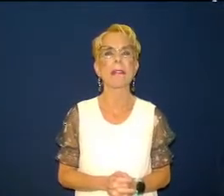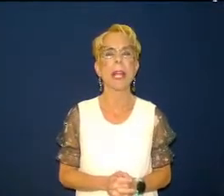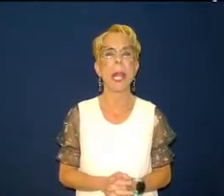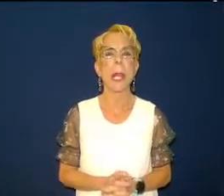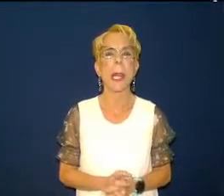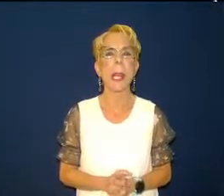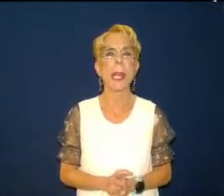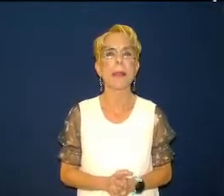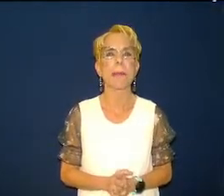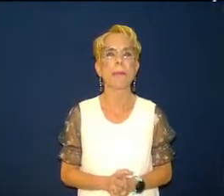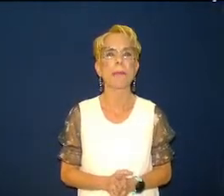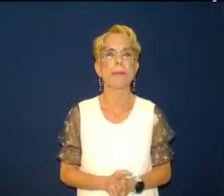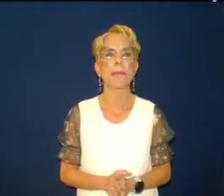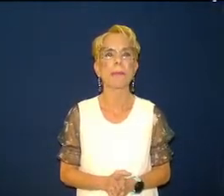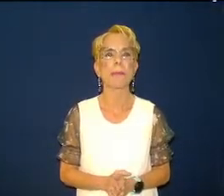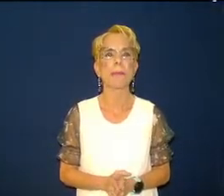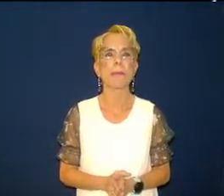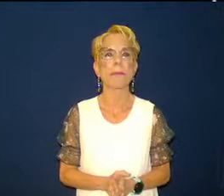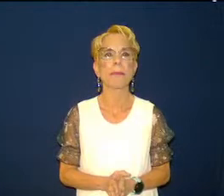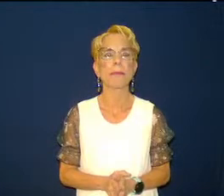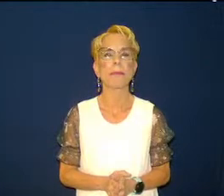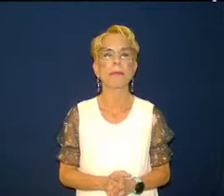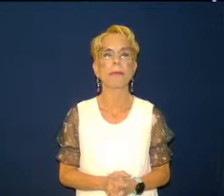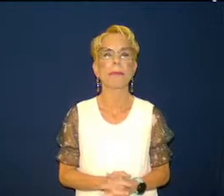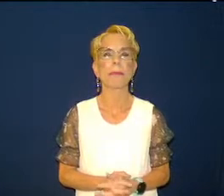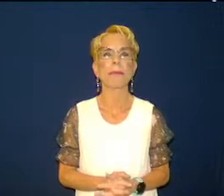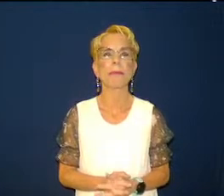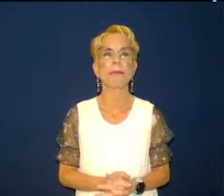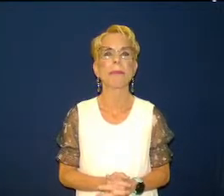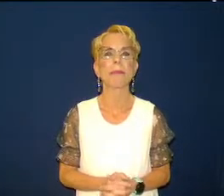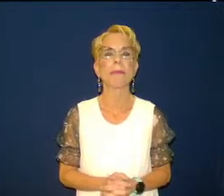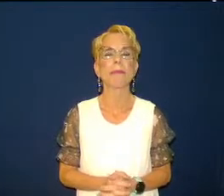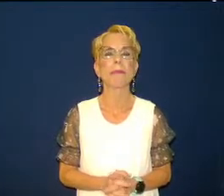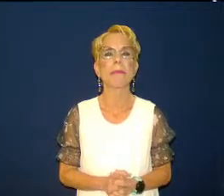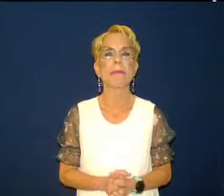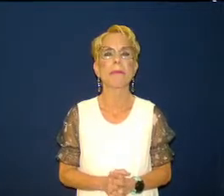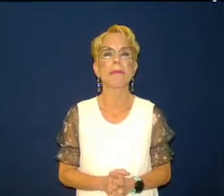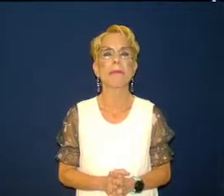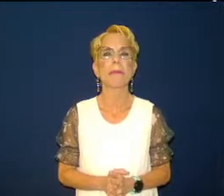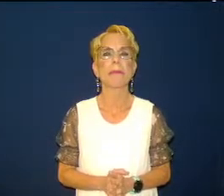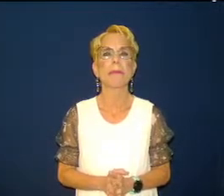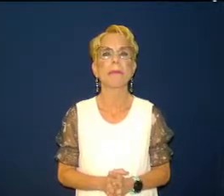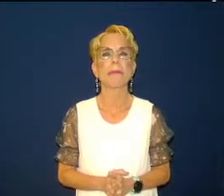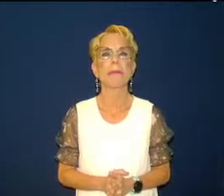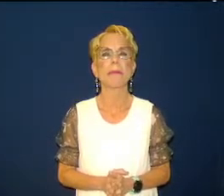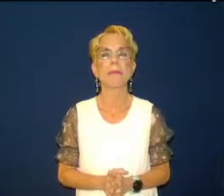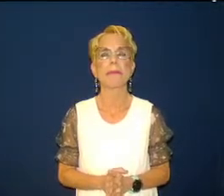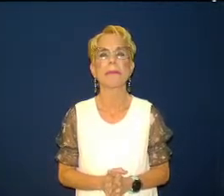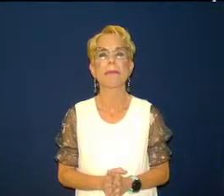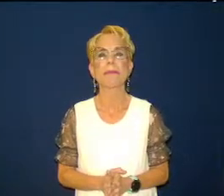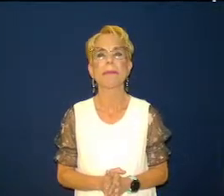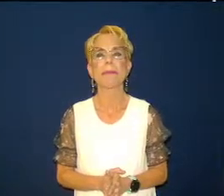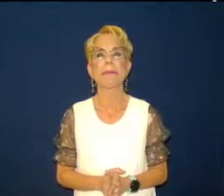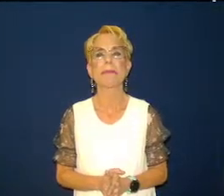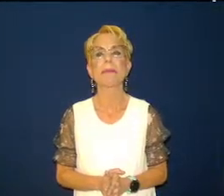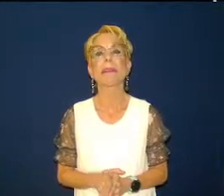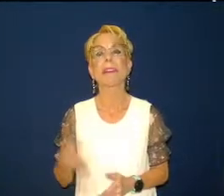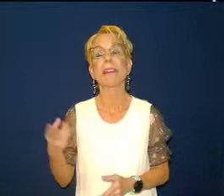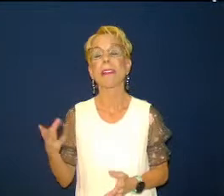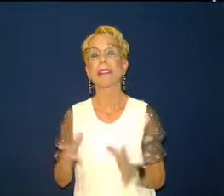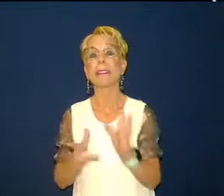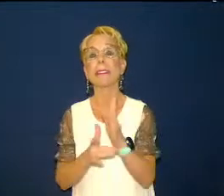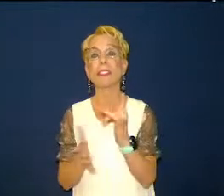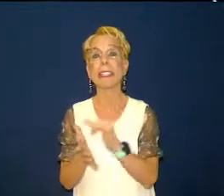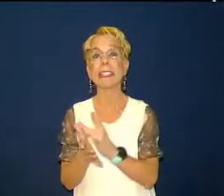is trying to fix what's leaking jesus says if you want to go forward and recapture then i want you to take